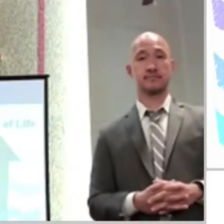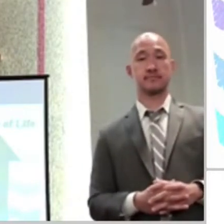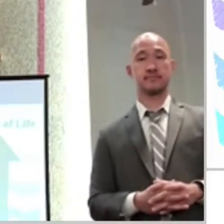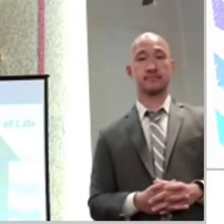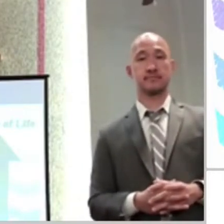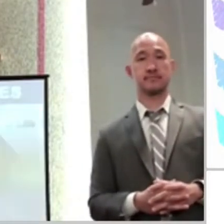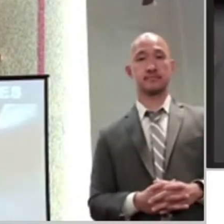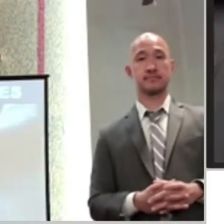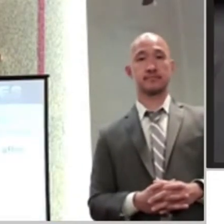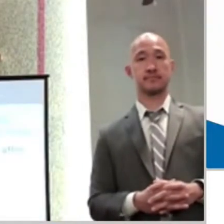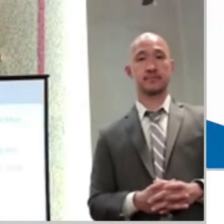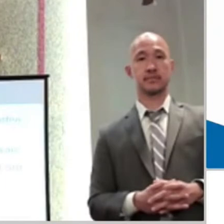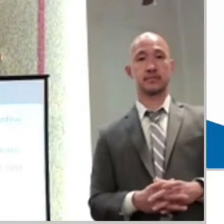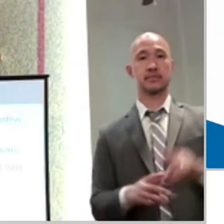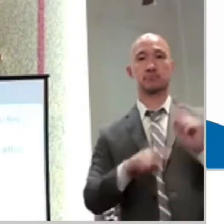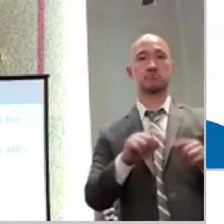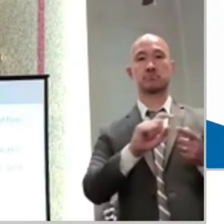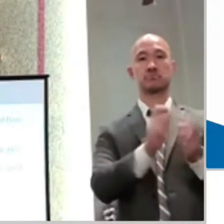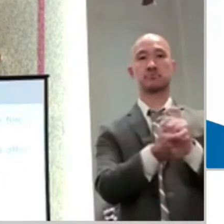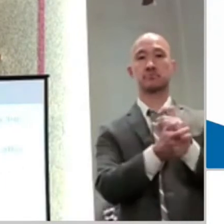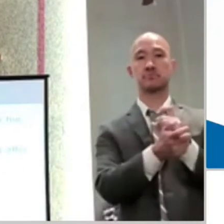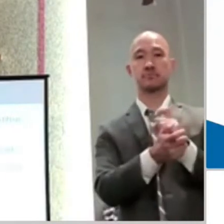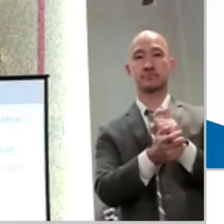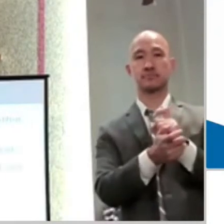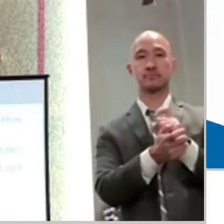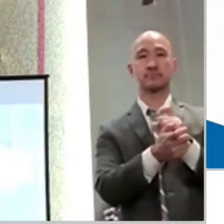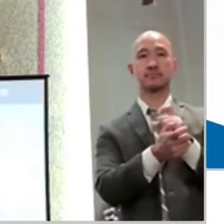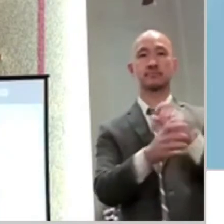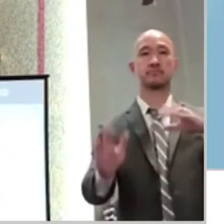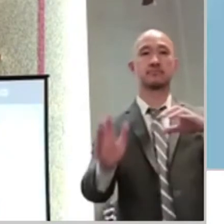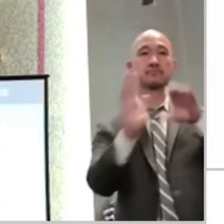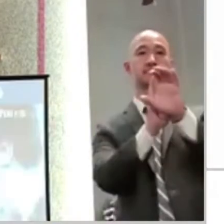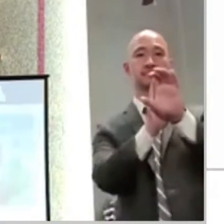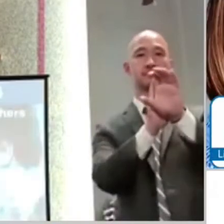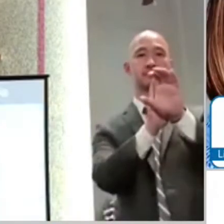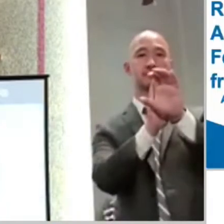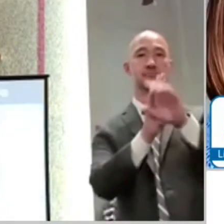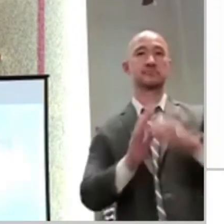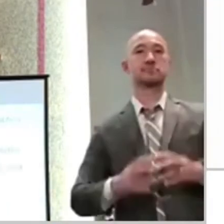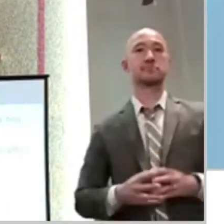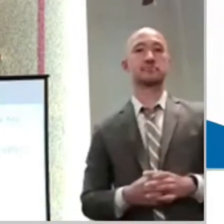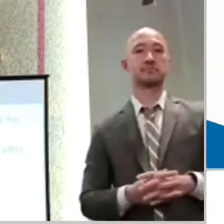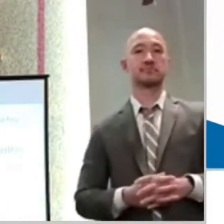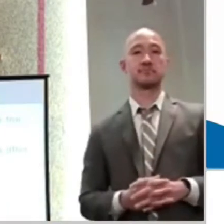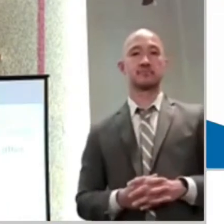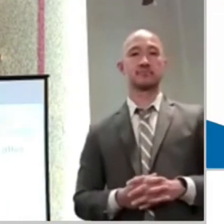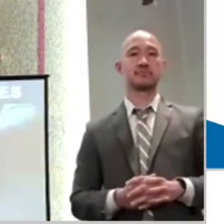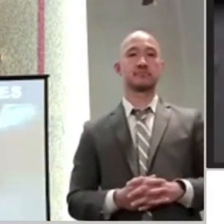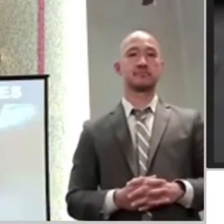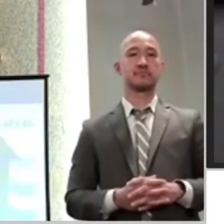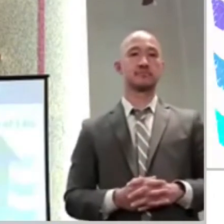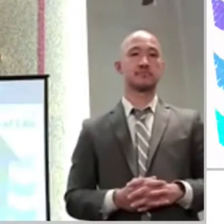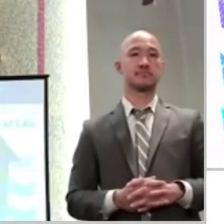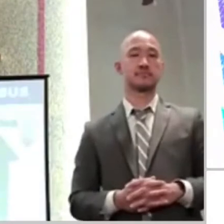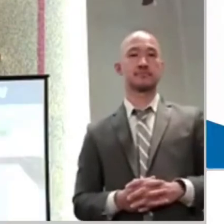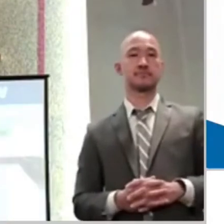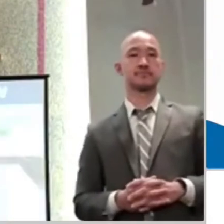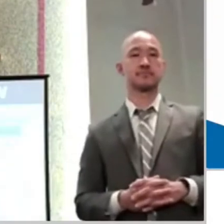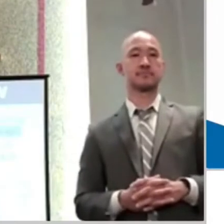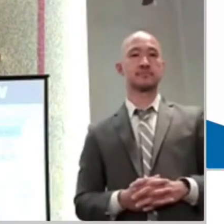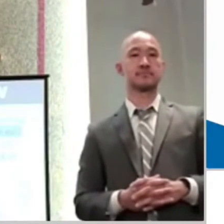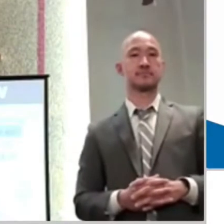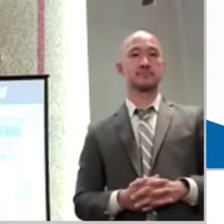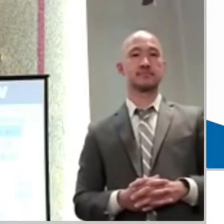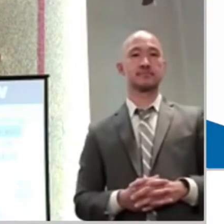Not responding. Technical difficulties. There we go. Oops. That was a delayed response right there. There we go. Oh.